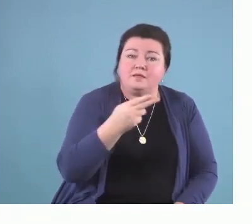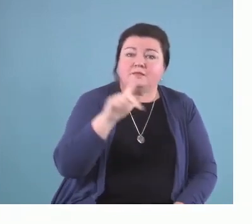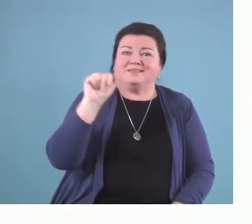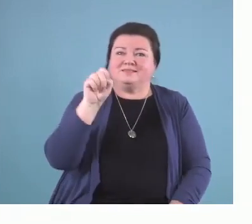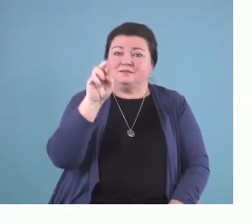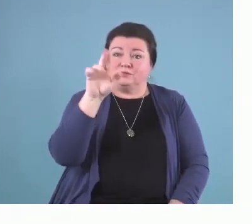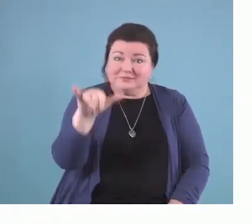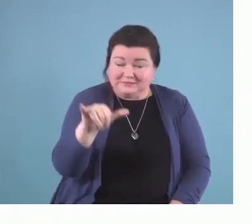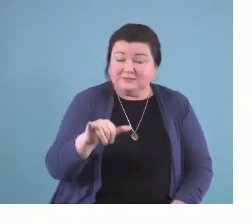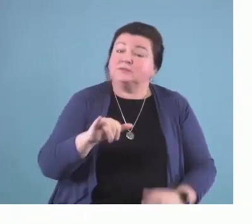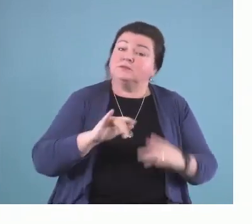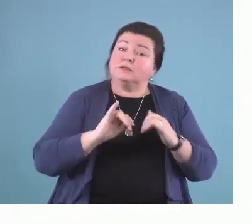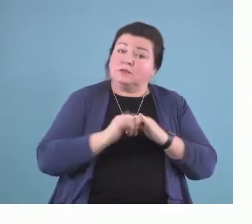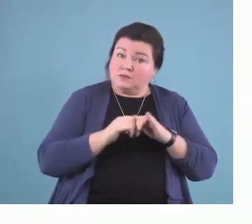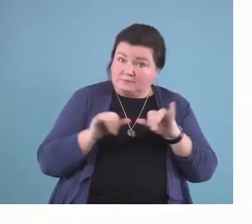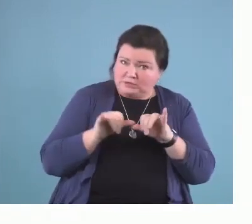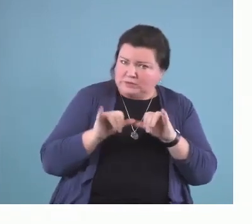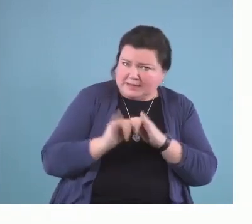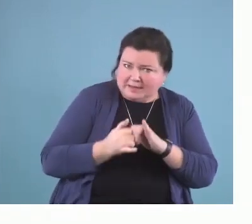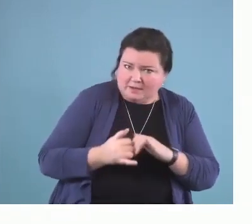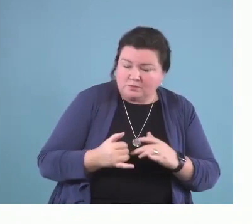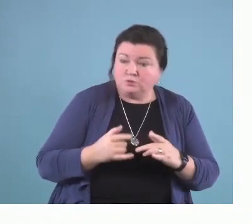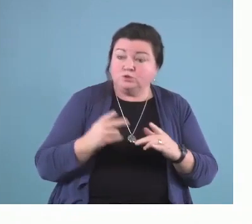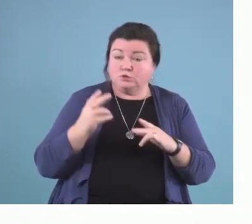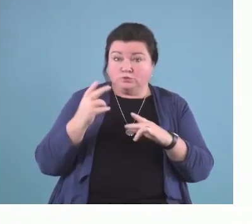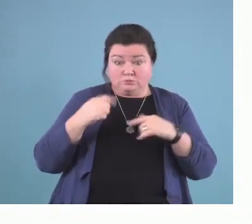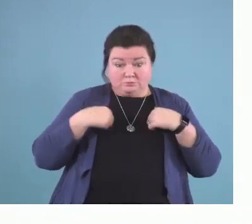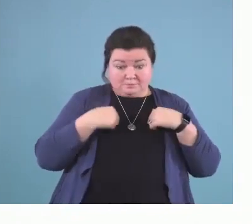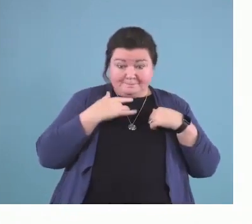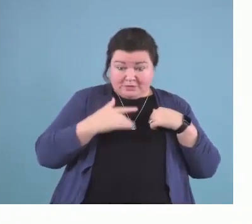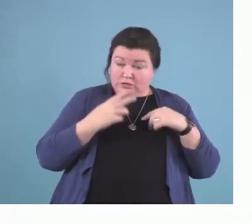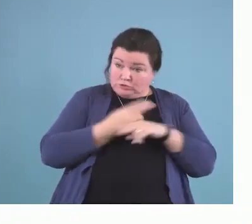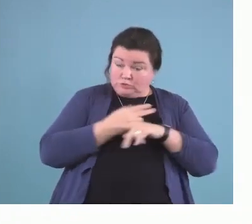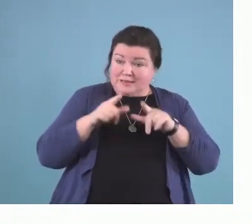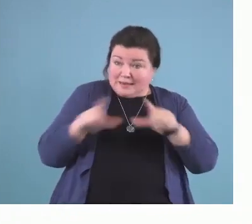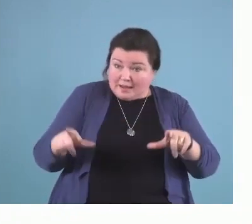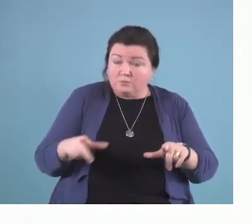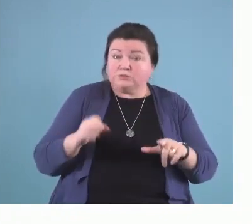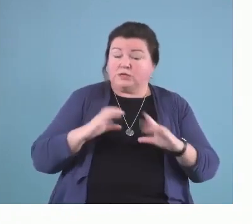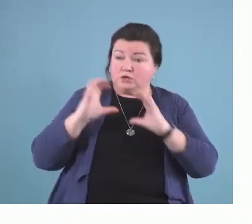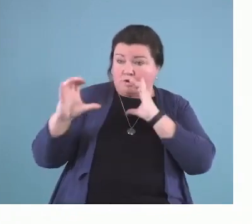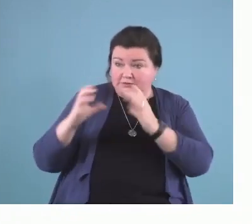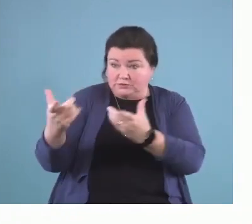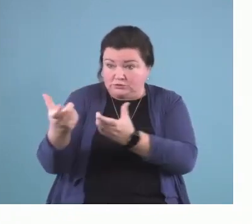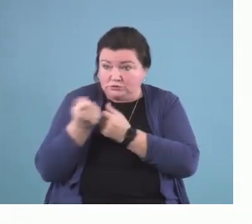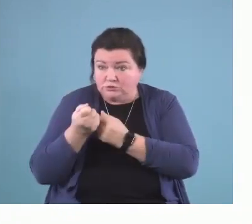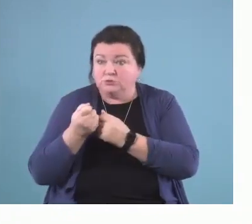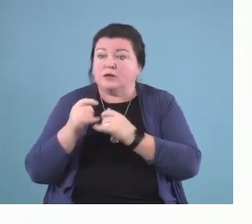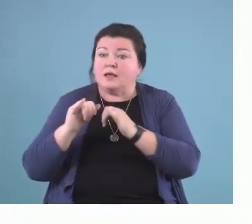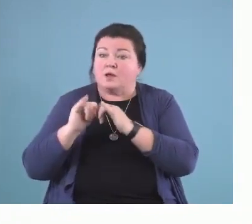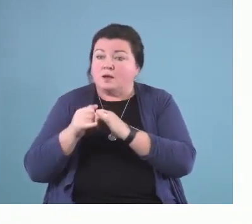Are we sure that we use language and conversation that enables them to understand how opportunity is affected by their behavior?